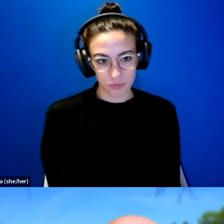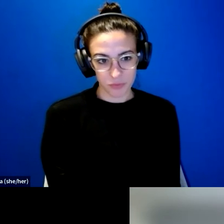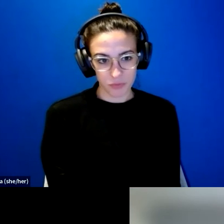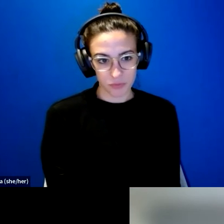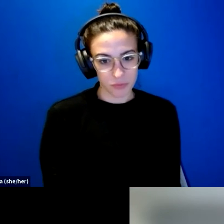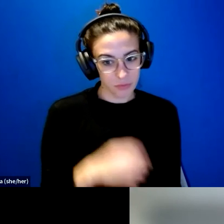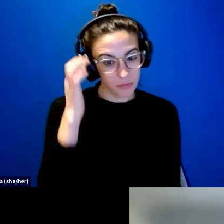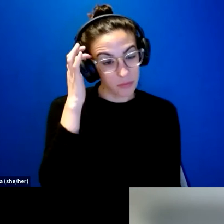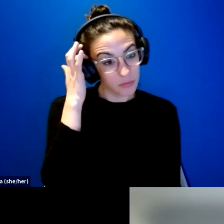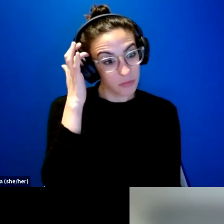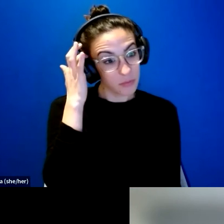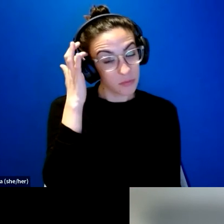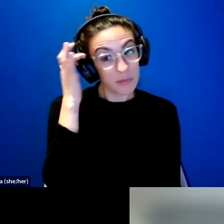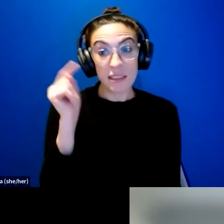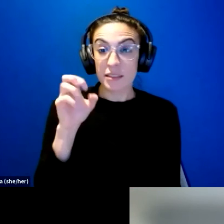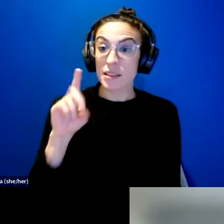Are there any other questions?